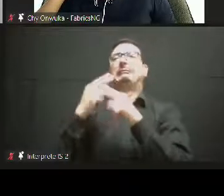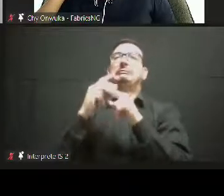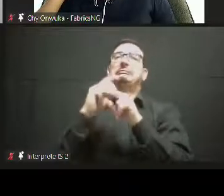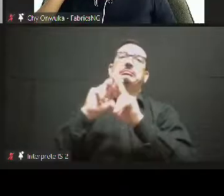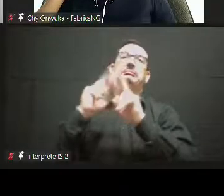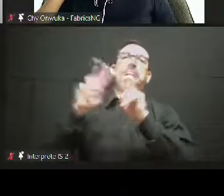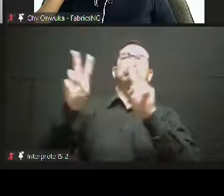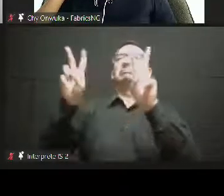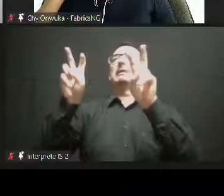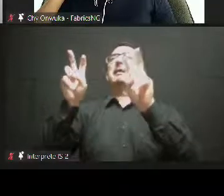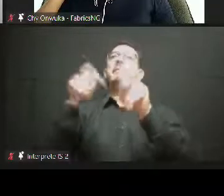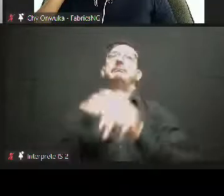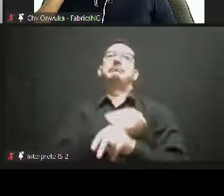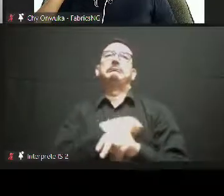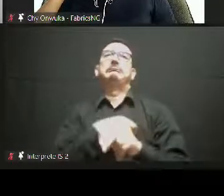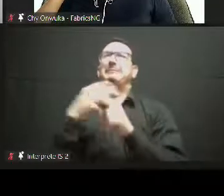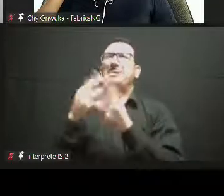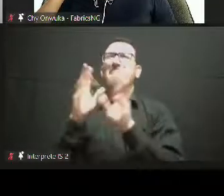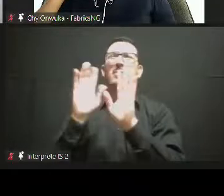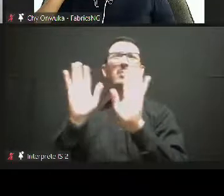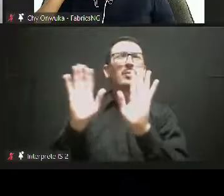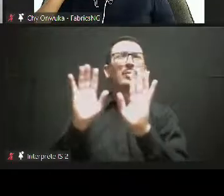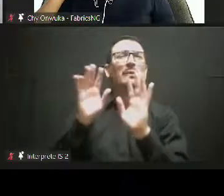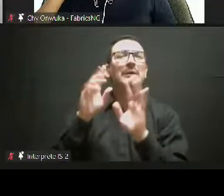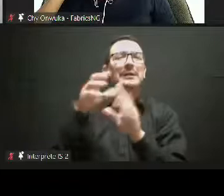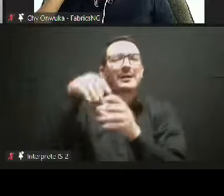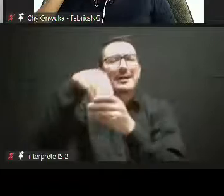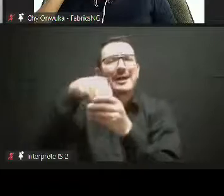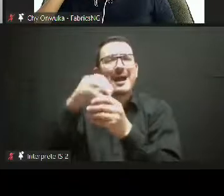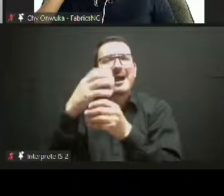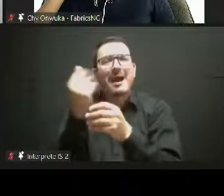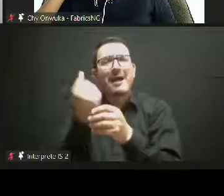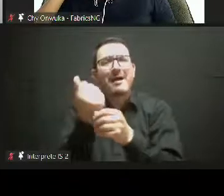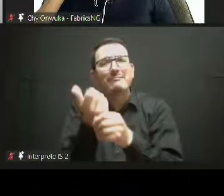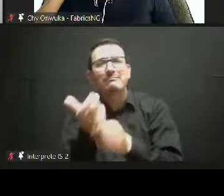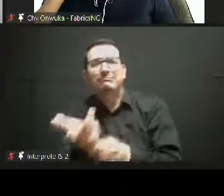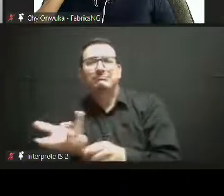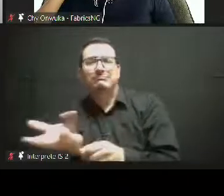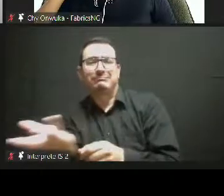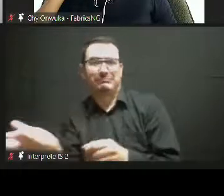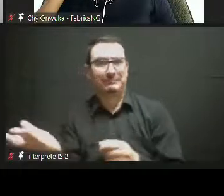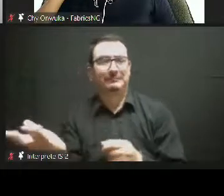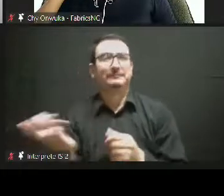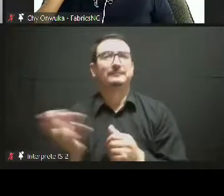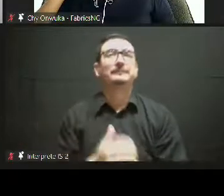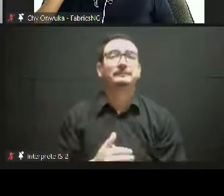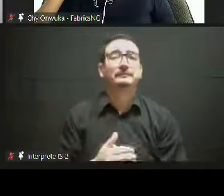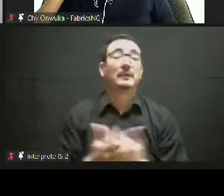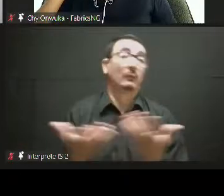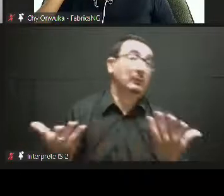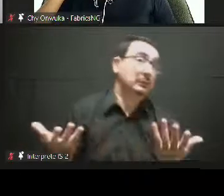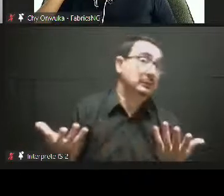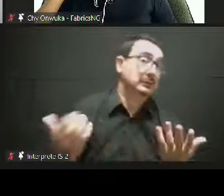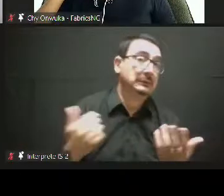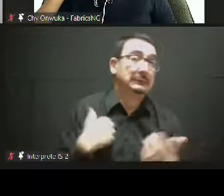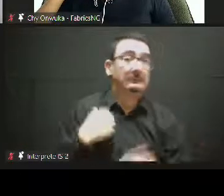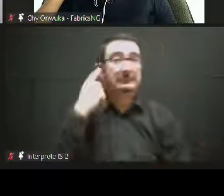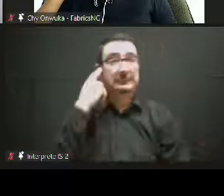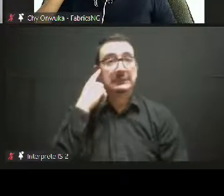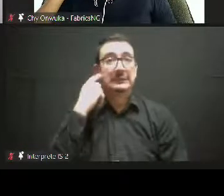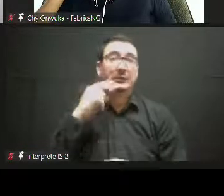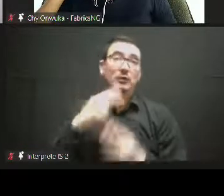called Kwaito or Deep House, African House, Safari House,